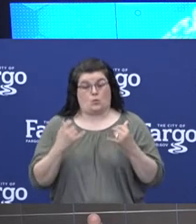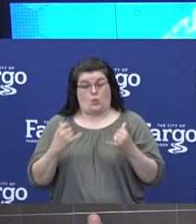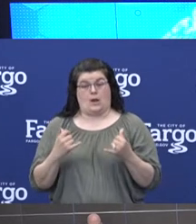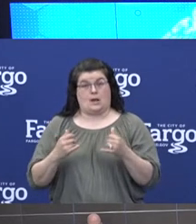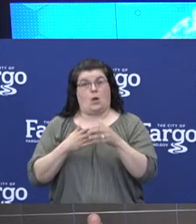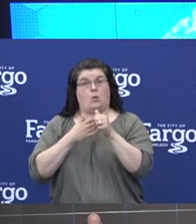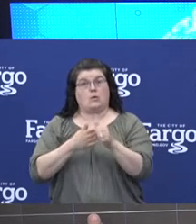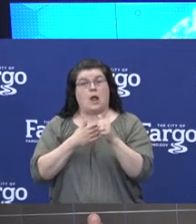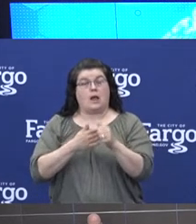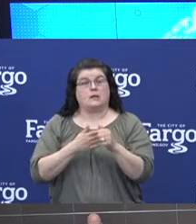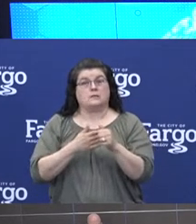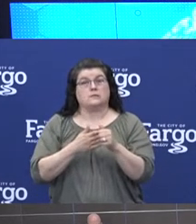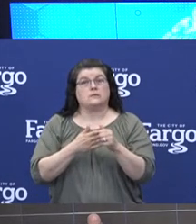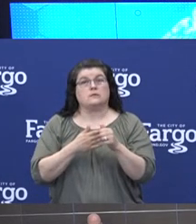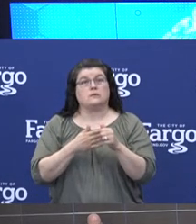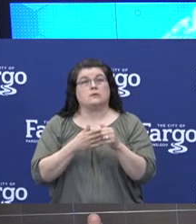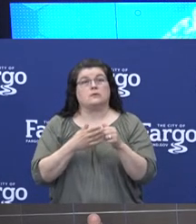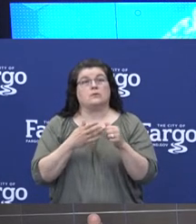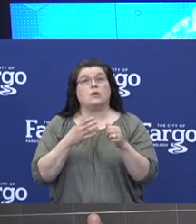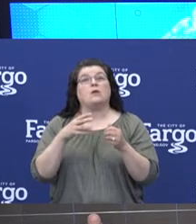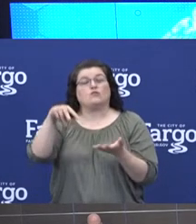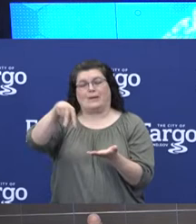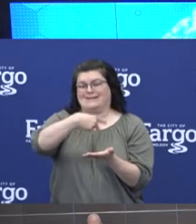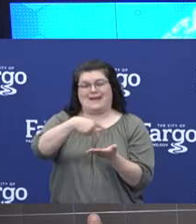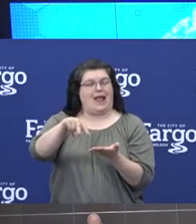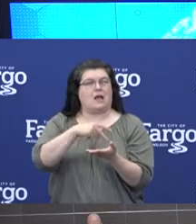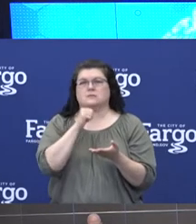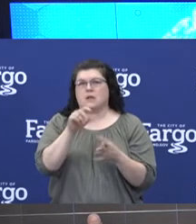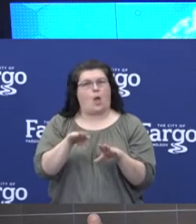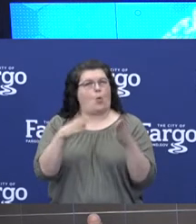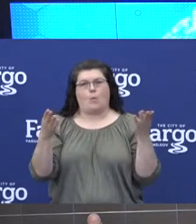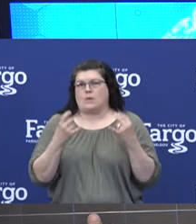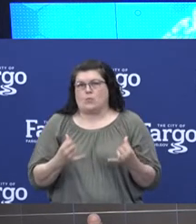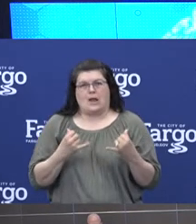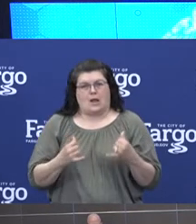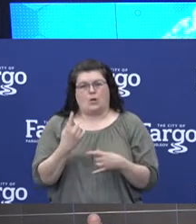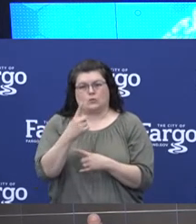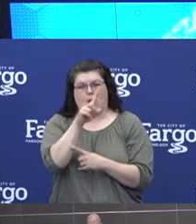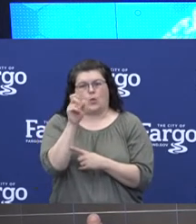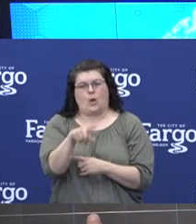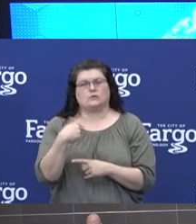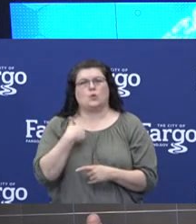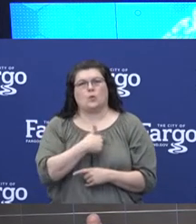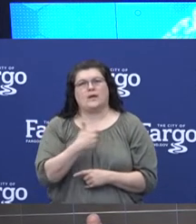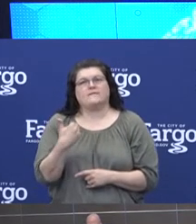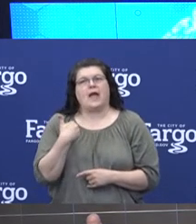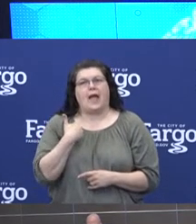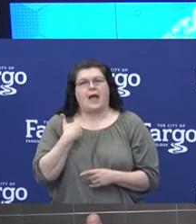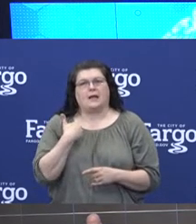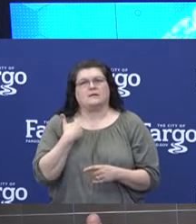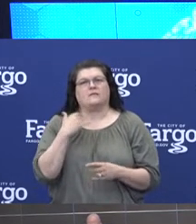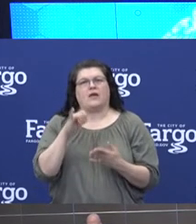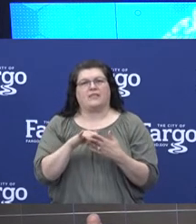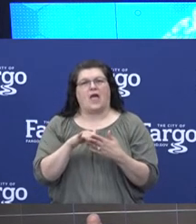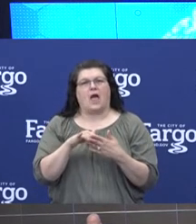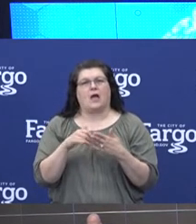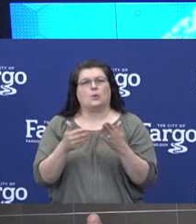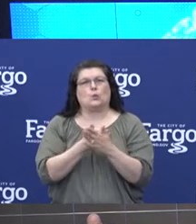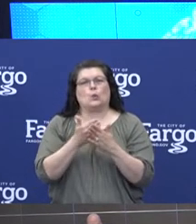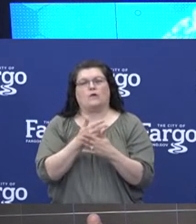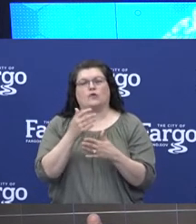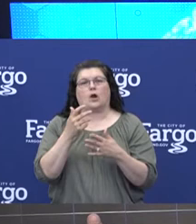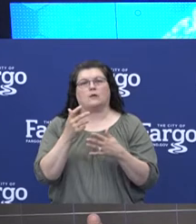floors are still not recommended to be open. This is one of the questions we've been dealing with since the initial mass gathering guidance came out because